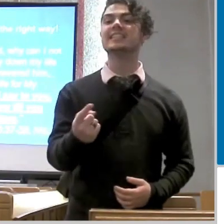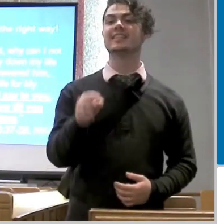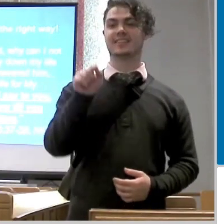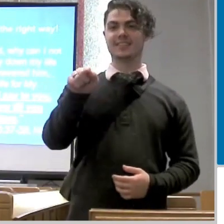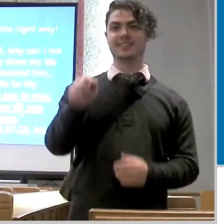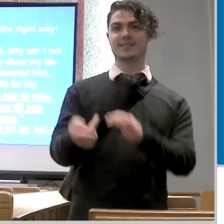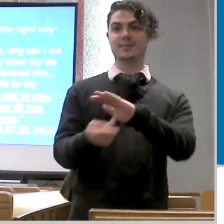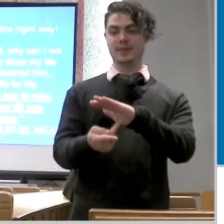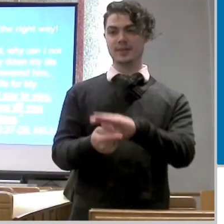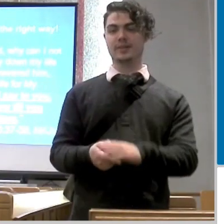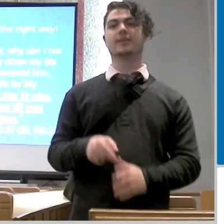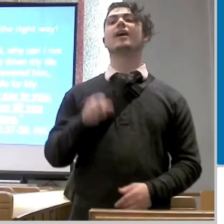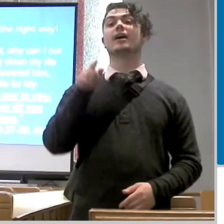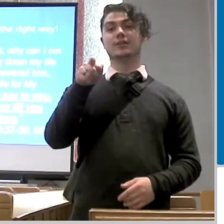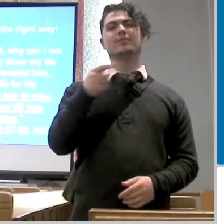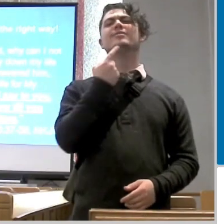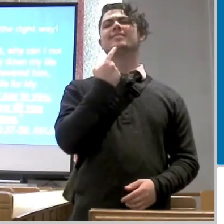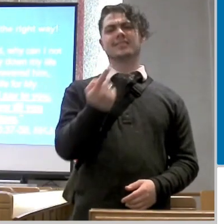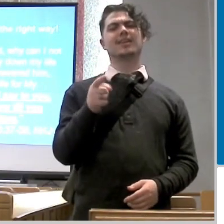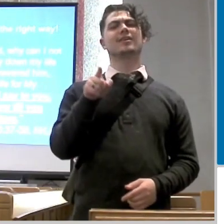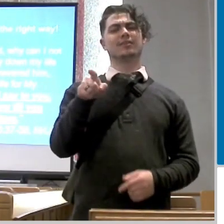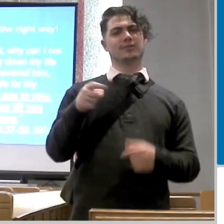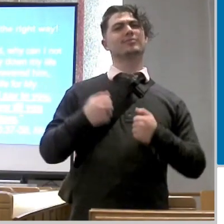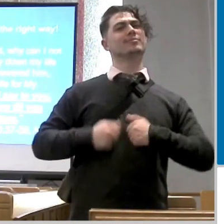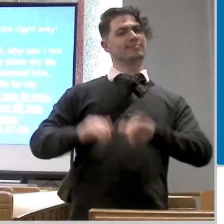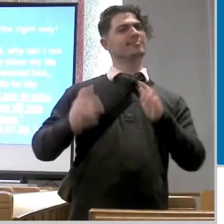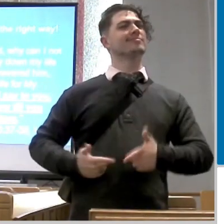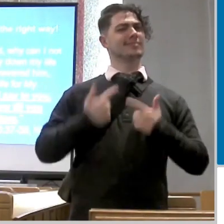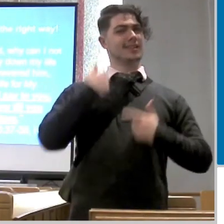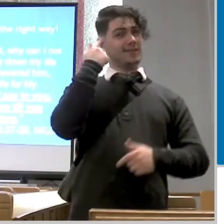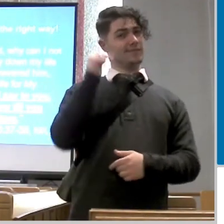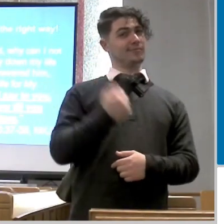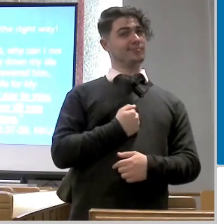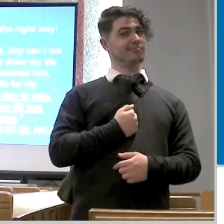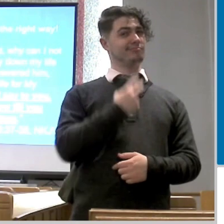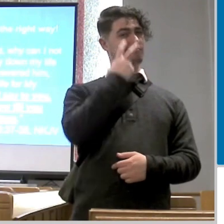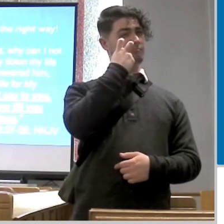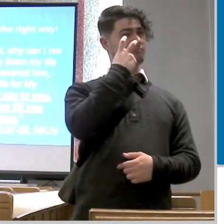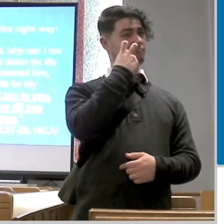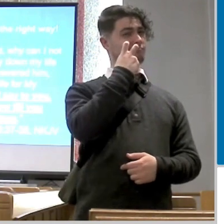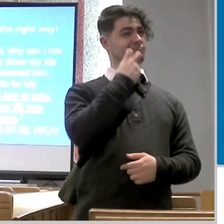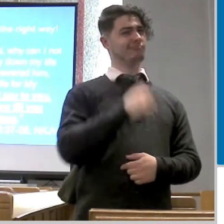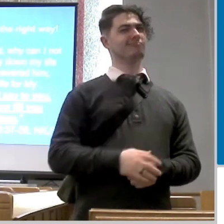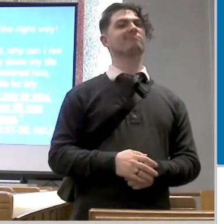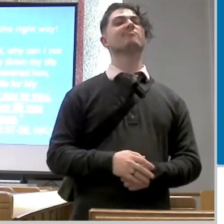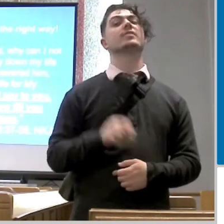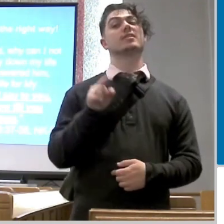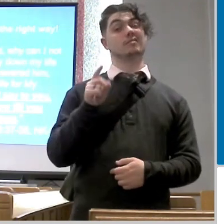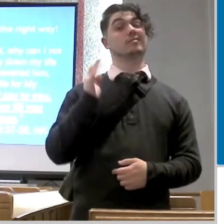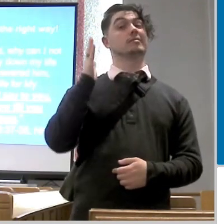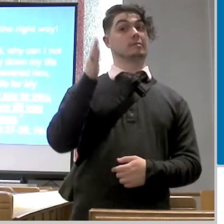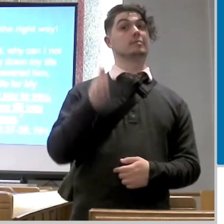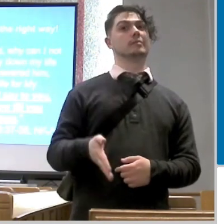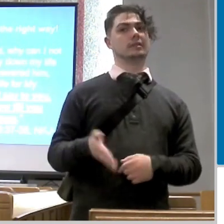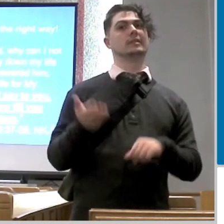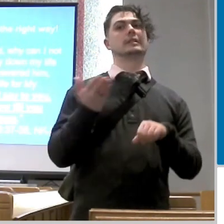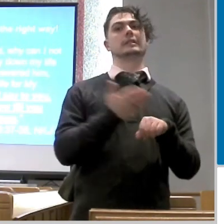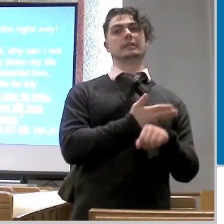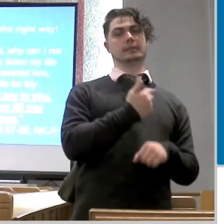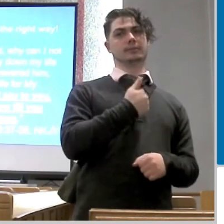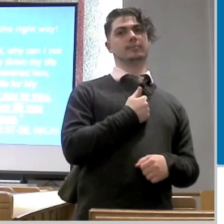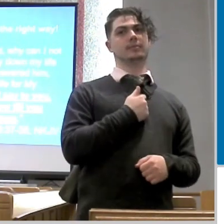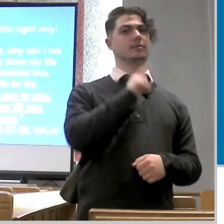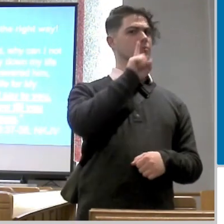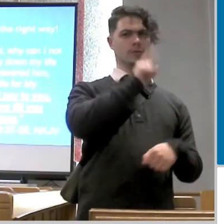himself that look even though you think you're tough big and tough you're going to deny me three times you're not going to deny me